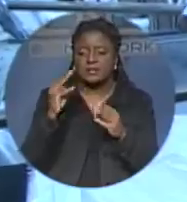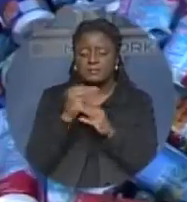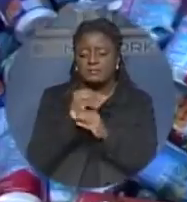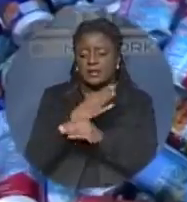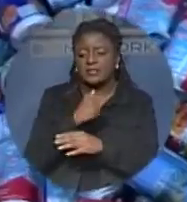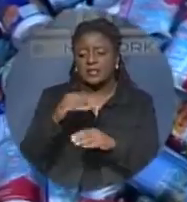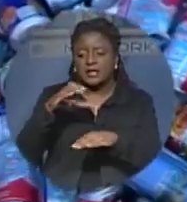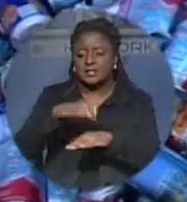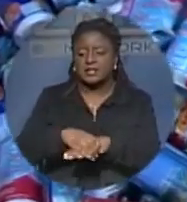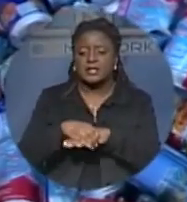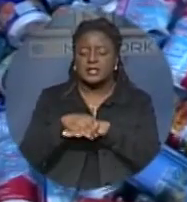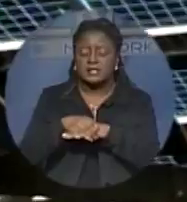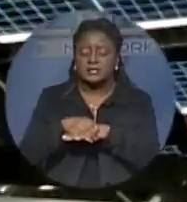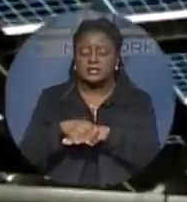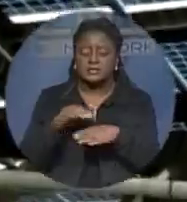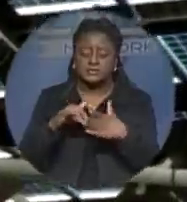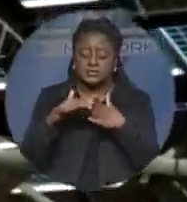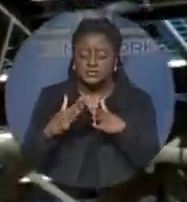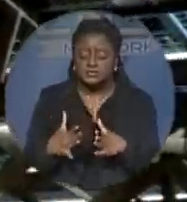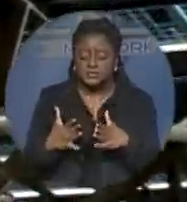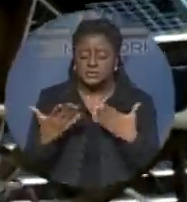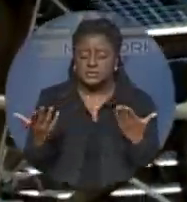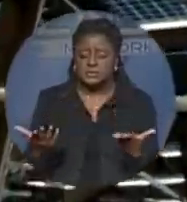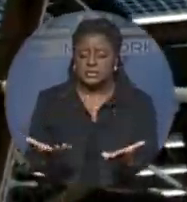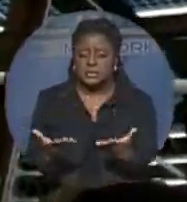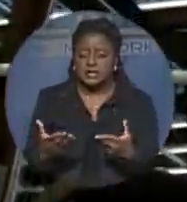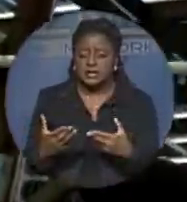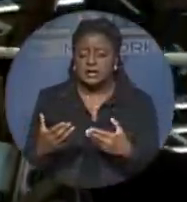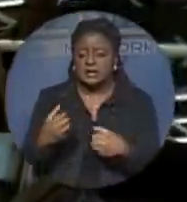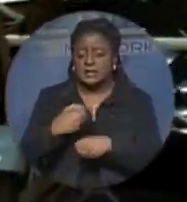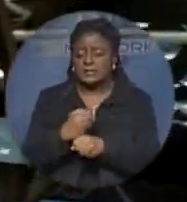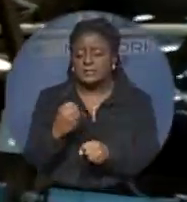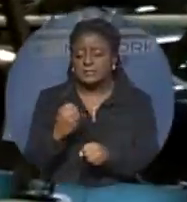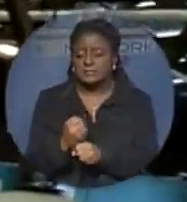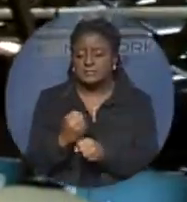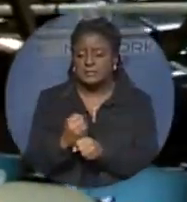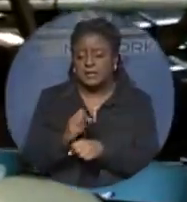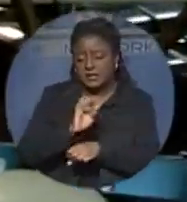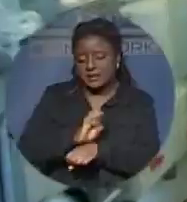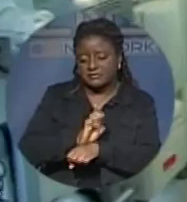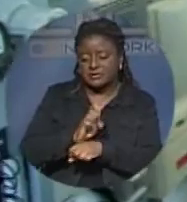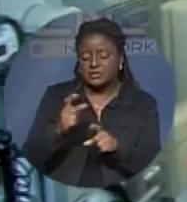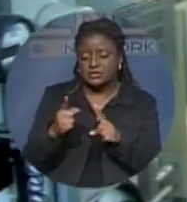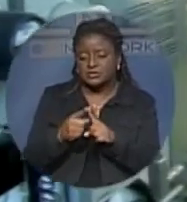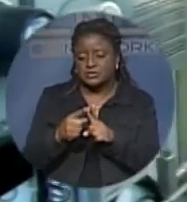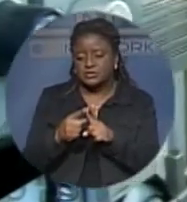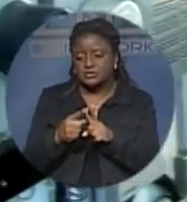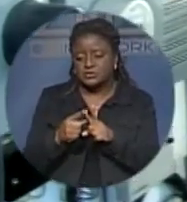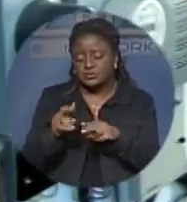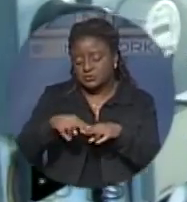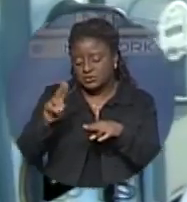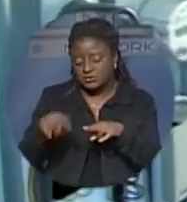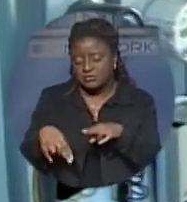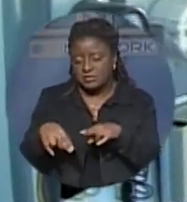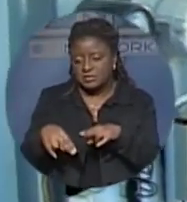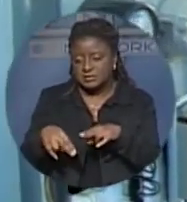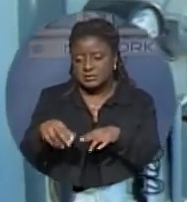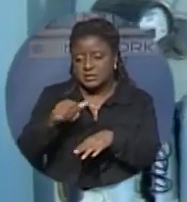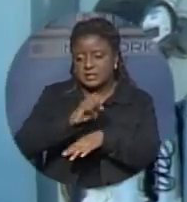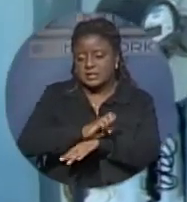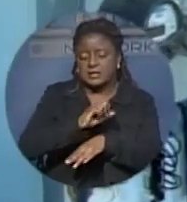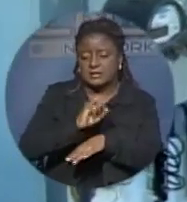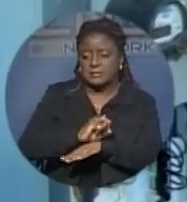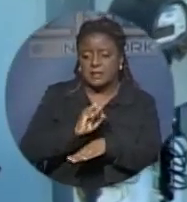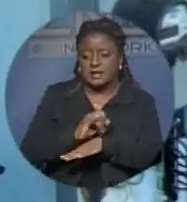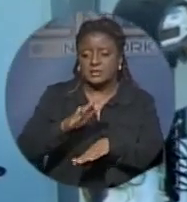efforts to lessen the human footprint on the environment as well as sustain the ecosystem. The Bahamas, we're a tourism destination, but however,